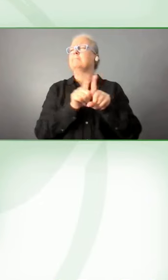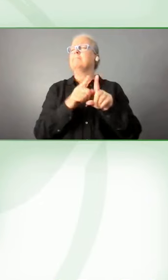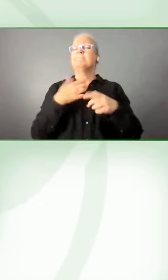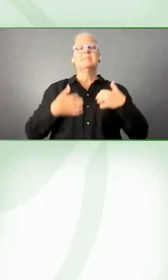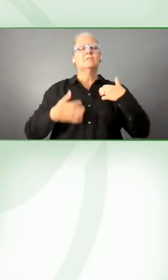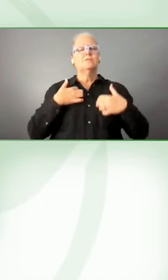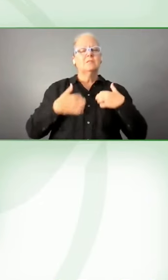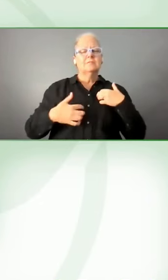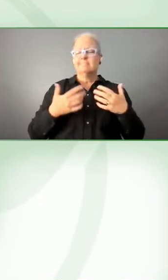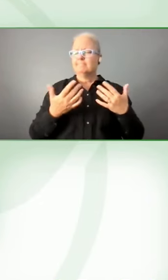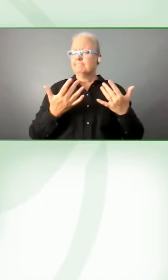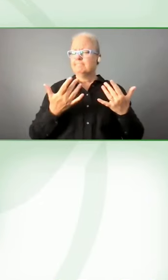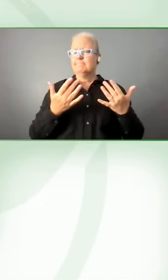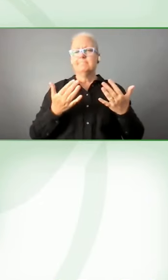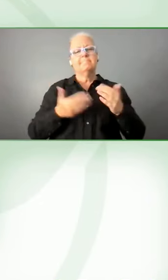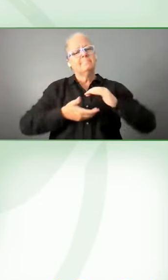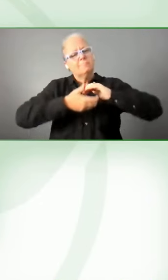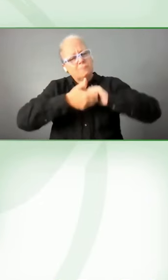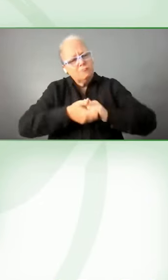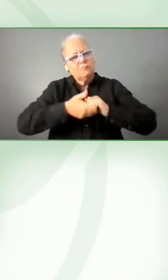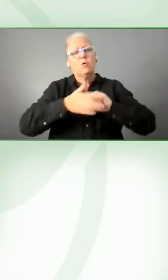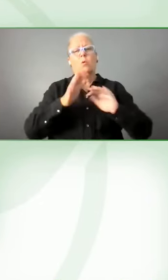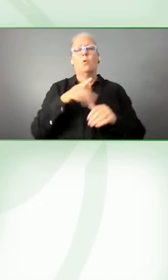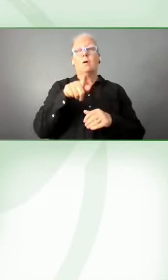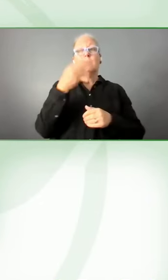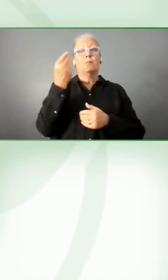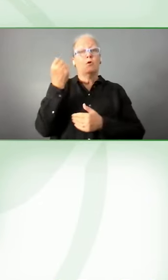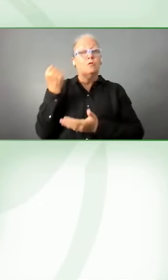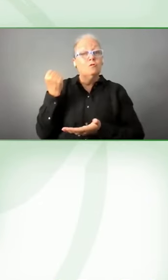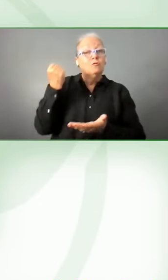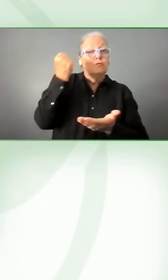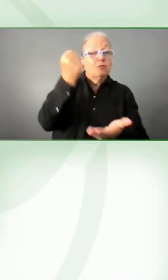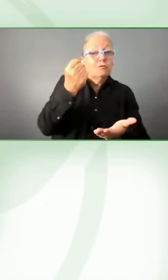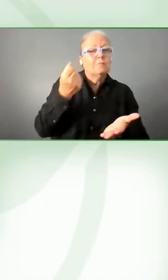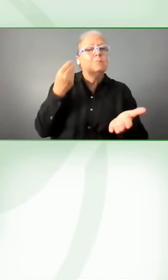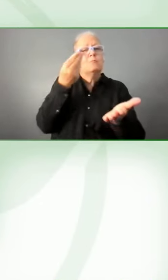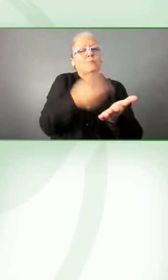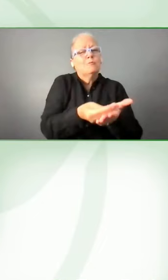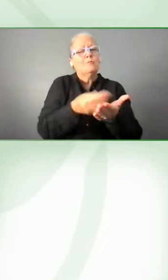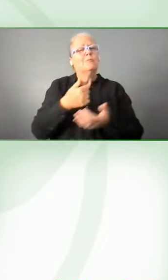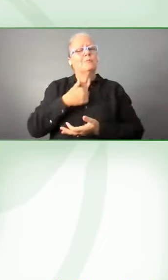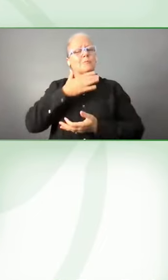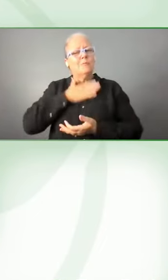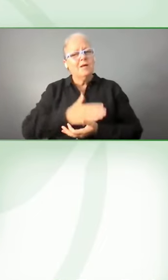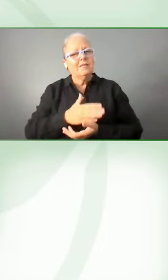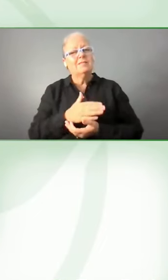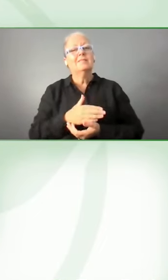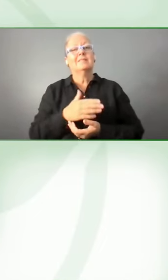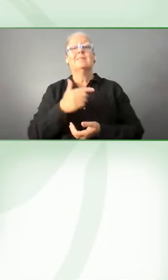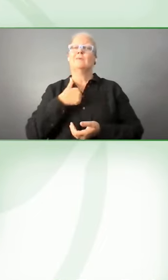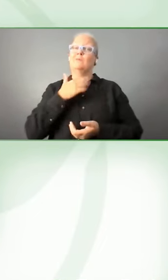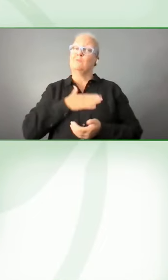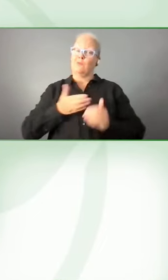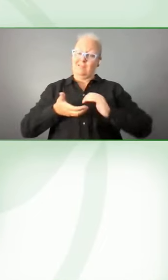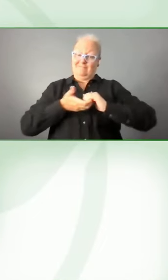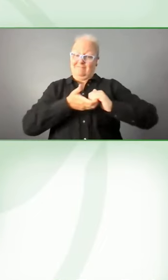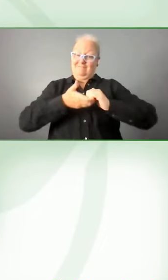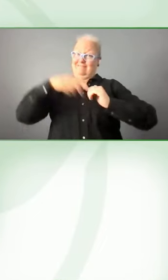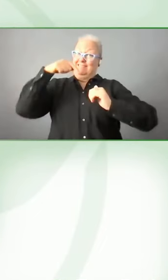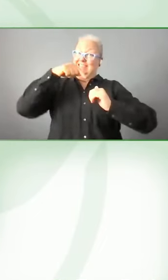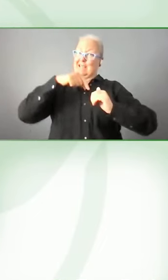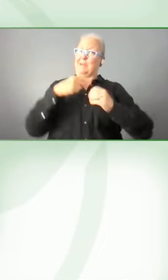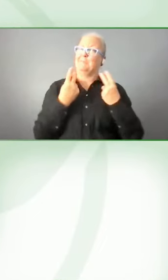and sponsors for that. And, of course, cooperation is always welcome to increase